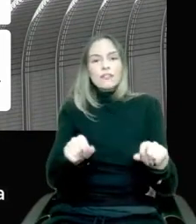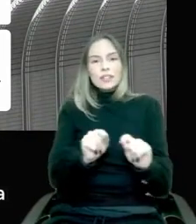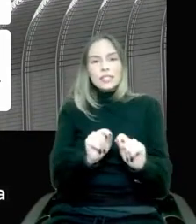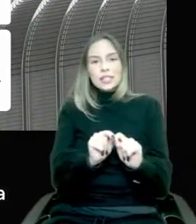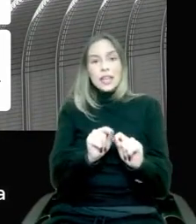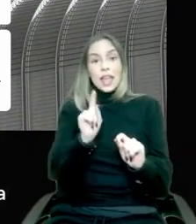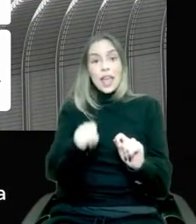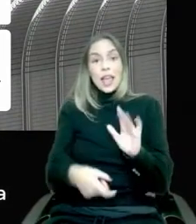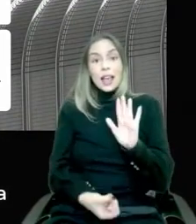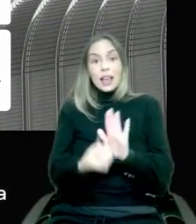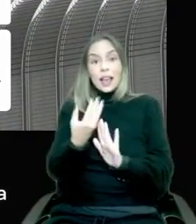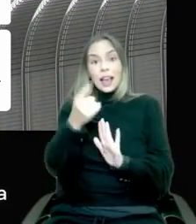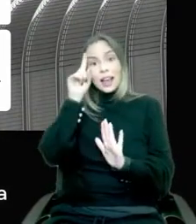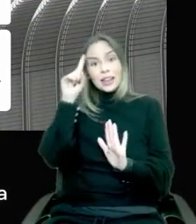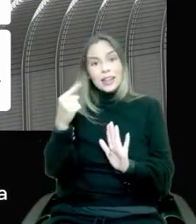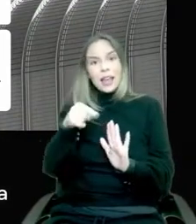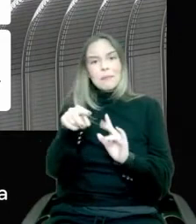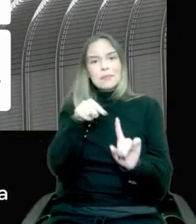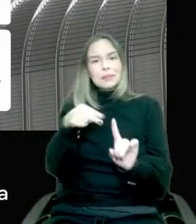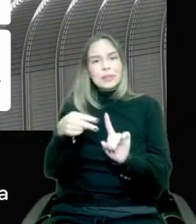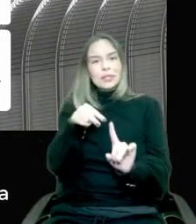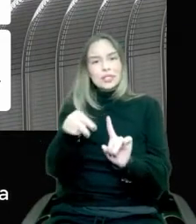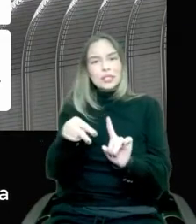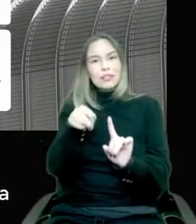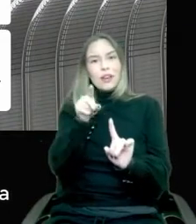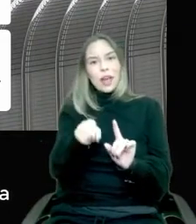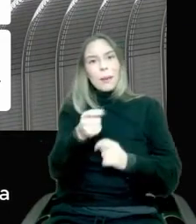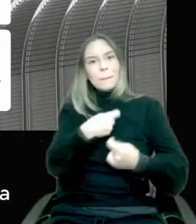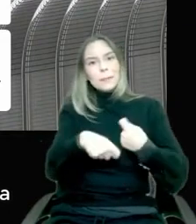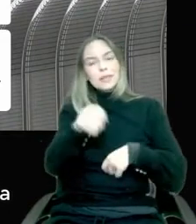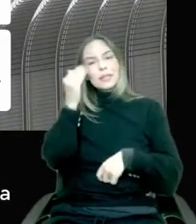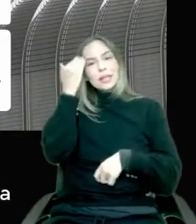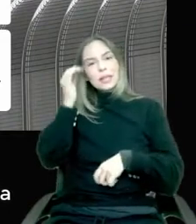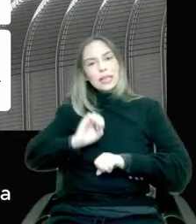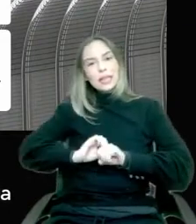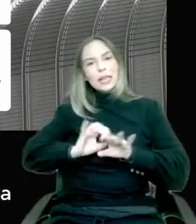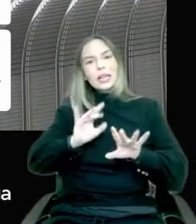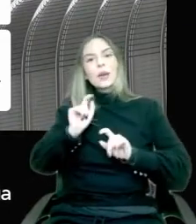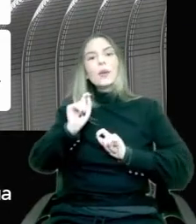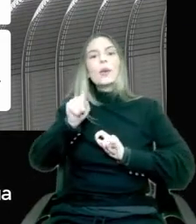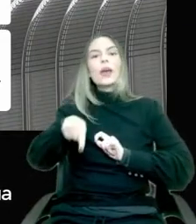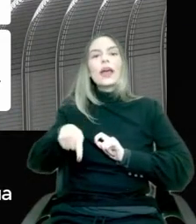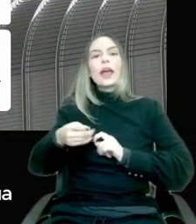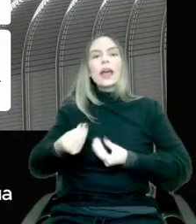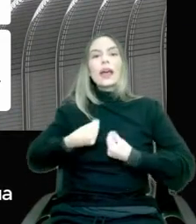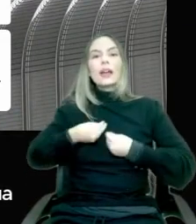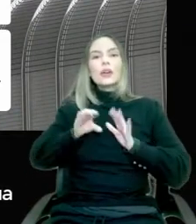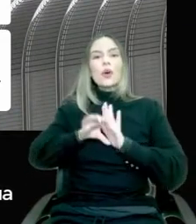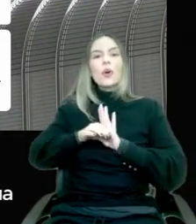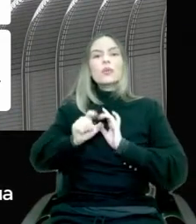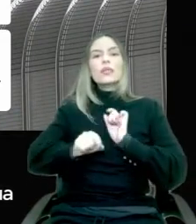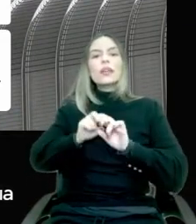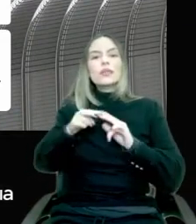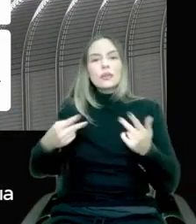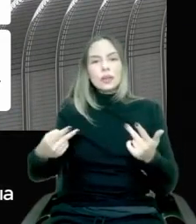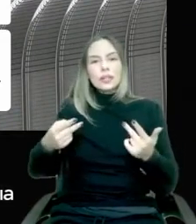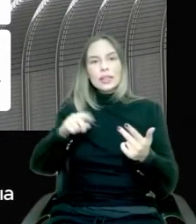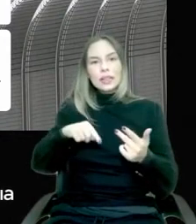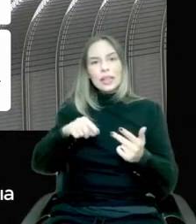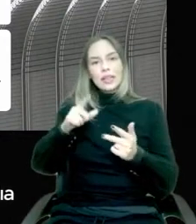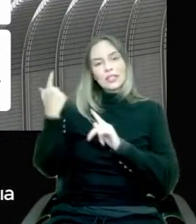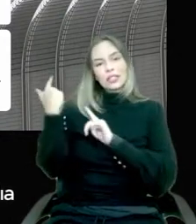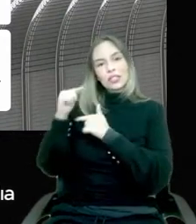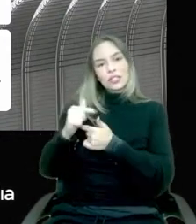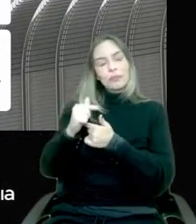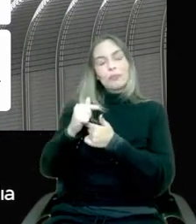from that perspective and let the business understand what business does, what that concept does look like when you have generative AI. Give them